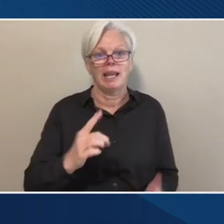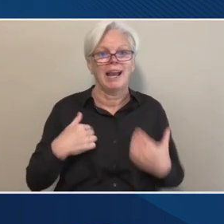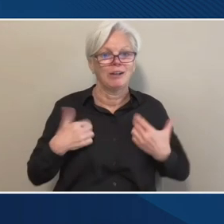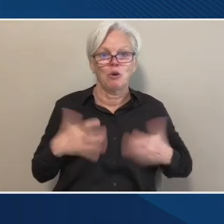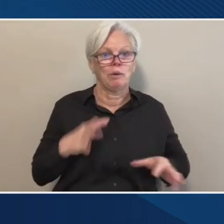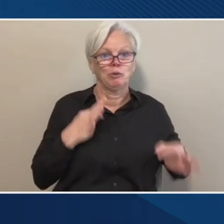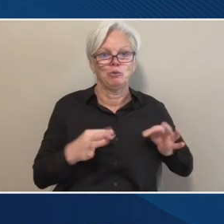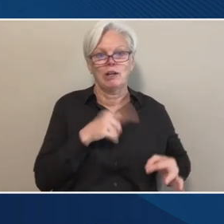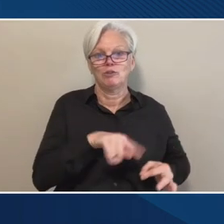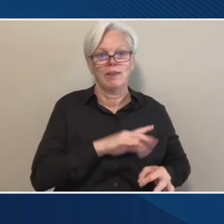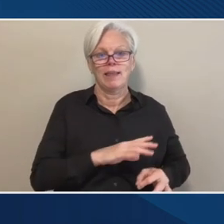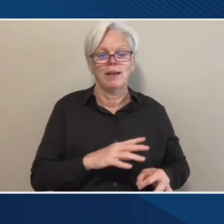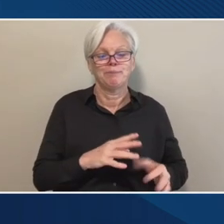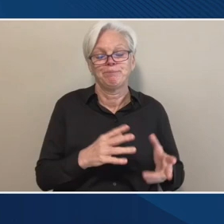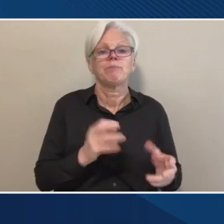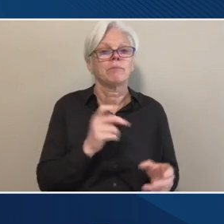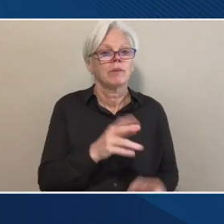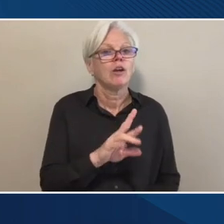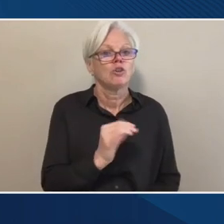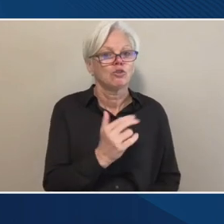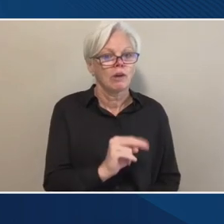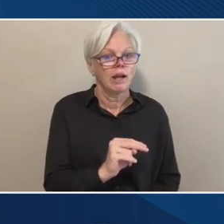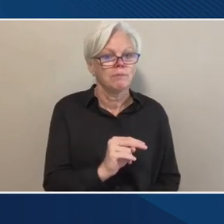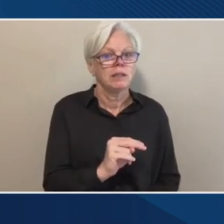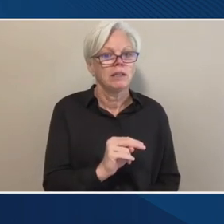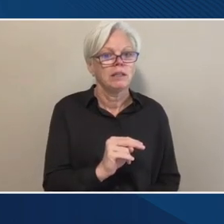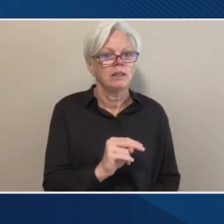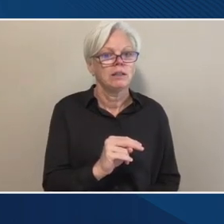All right, Robin. Now, Denise, I saw your hand. Did you,